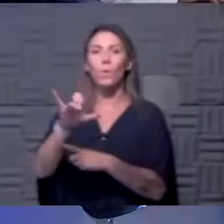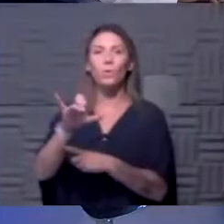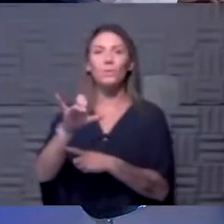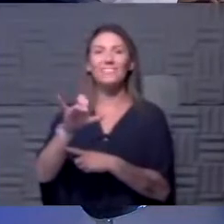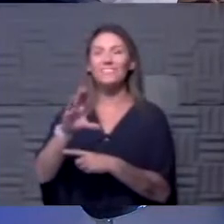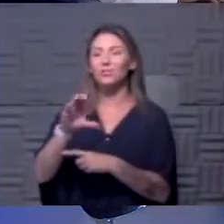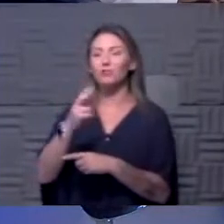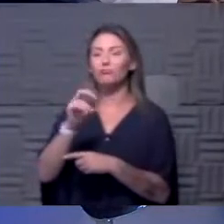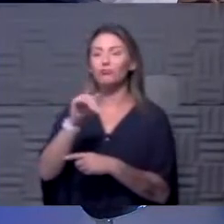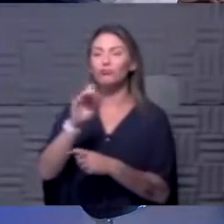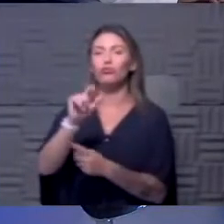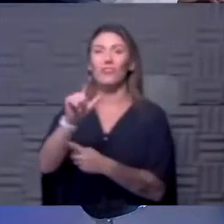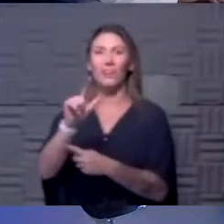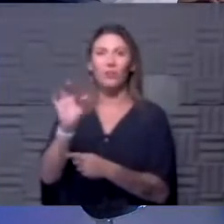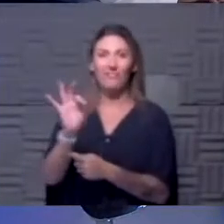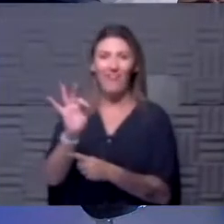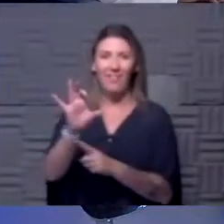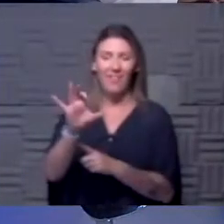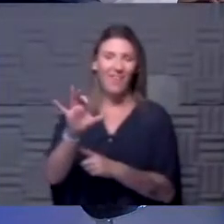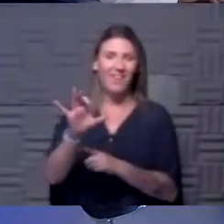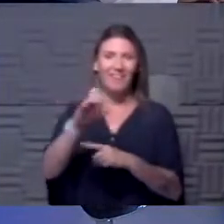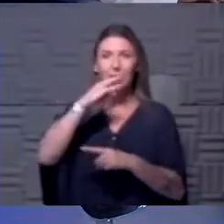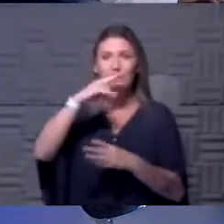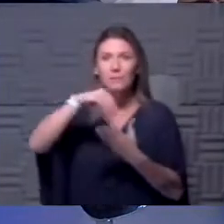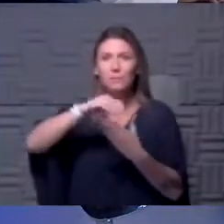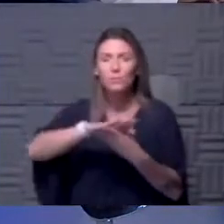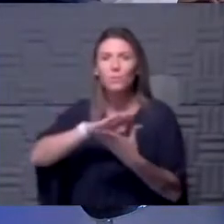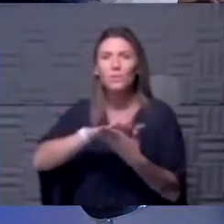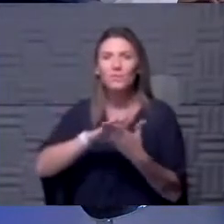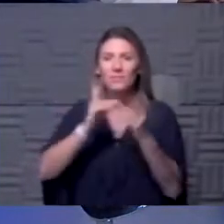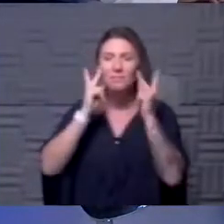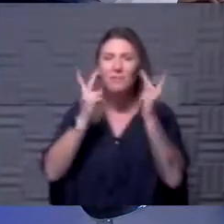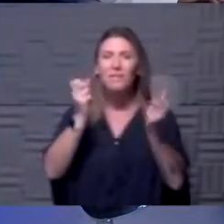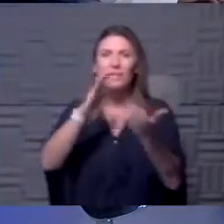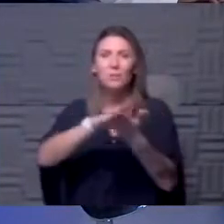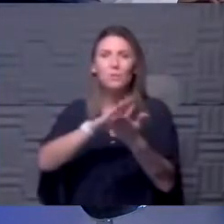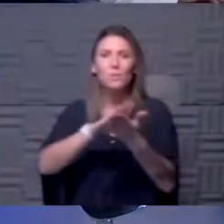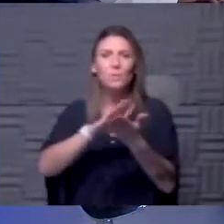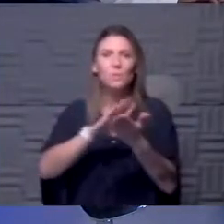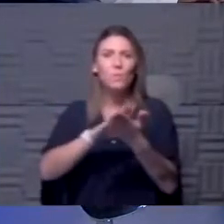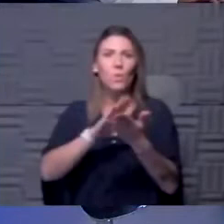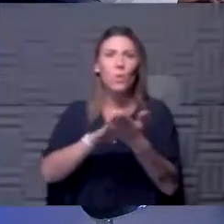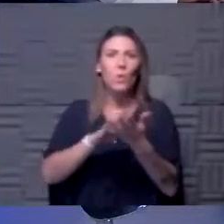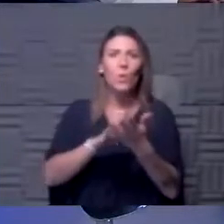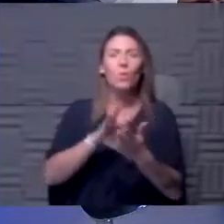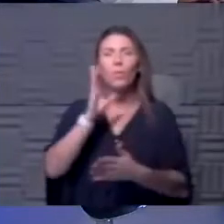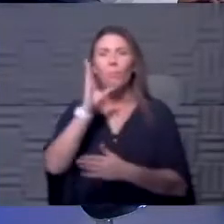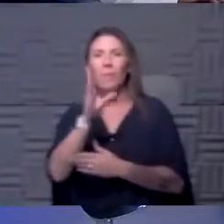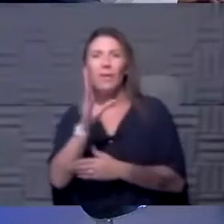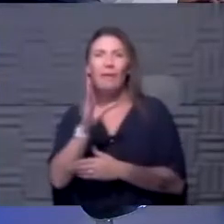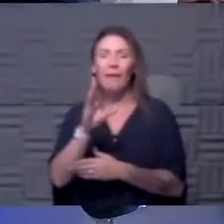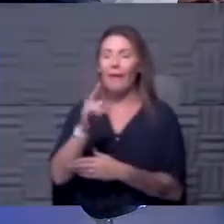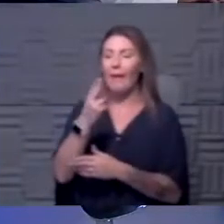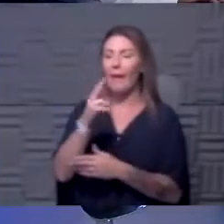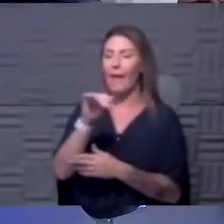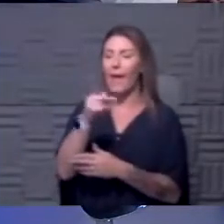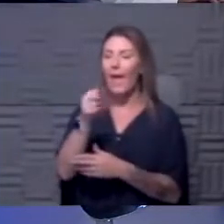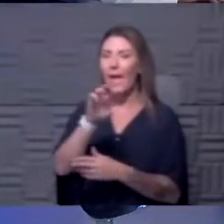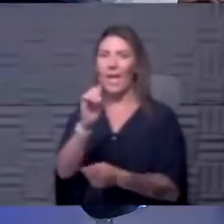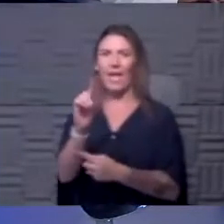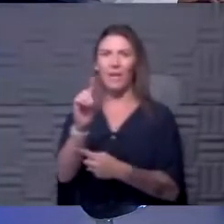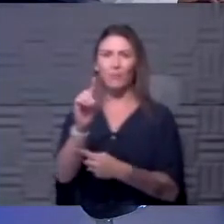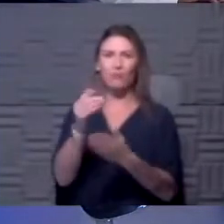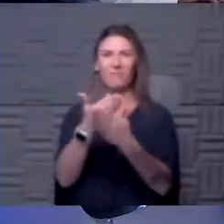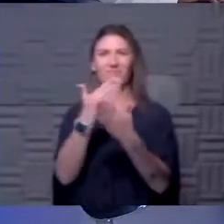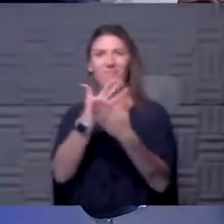kids in schools theme says, I've seen a number of schools move to hybrid learning plans where a student will spend a day in class,